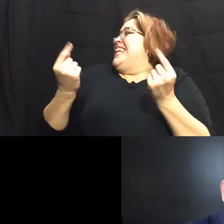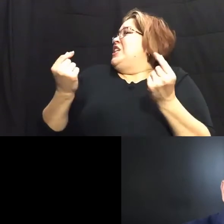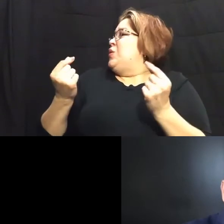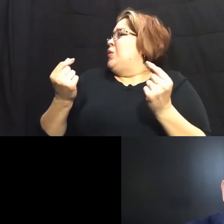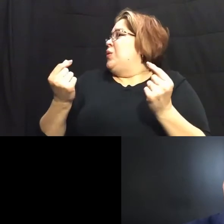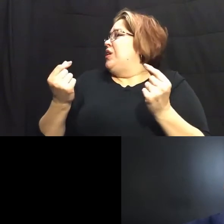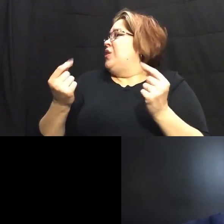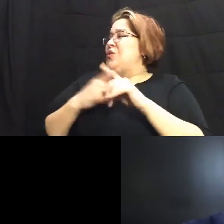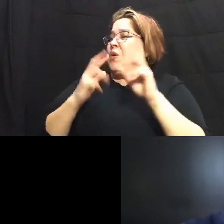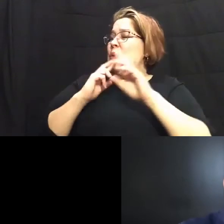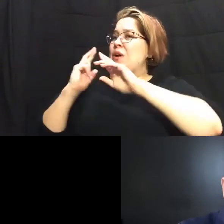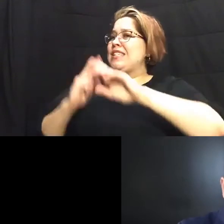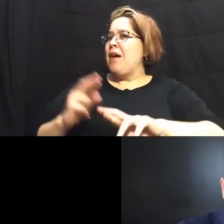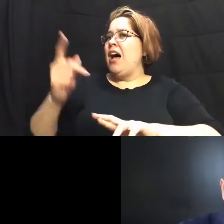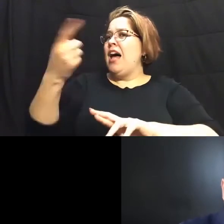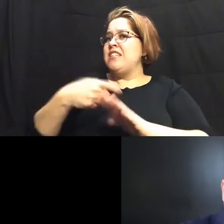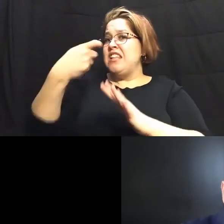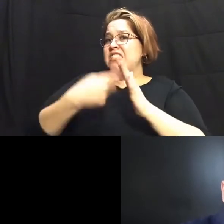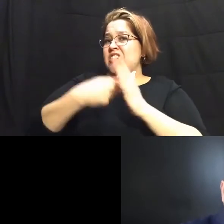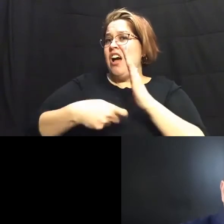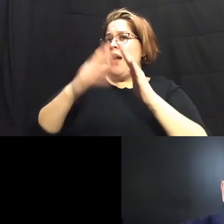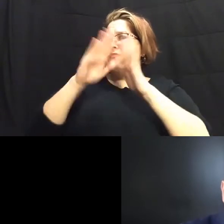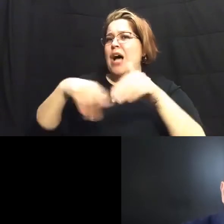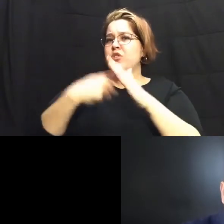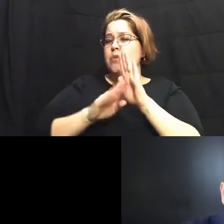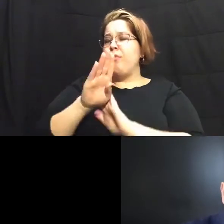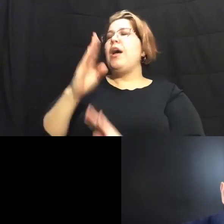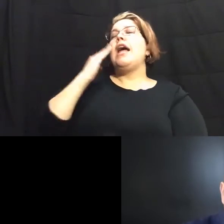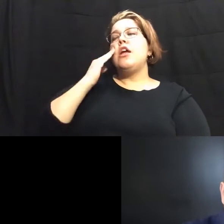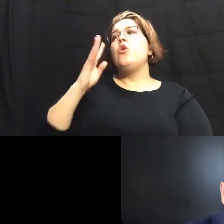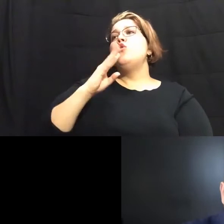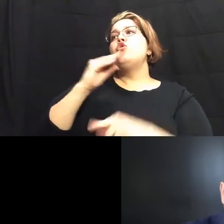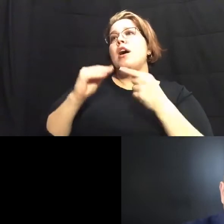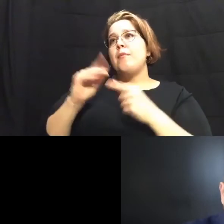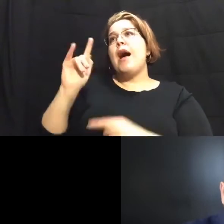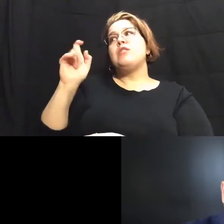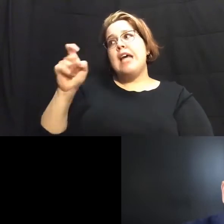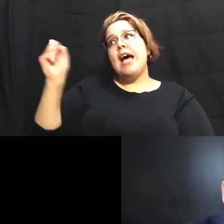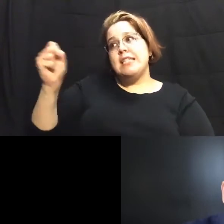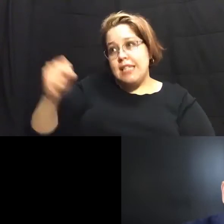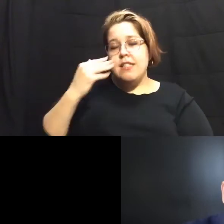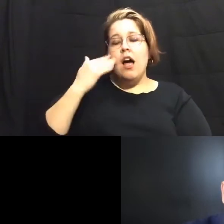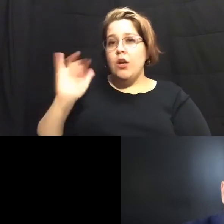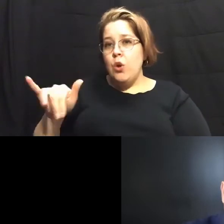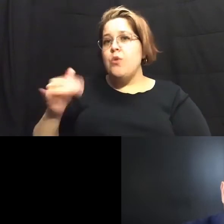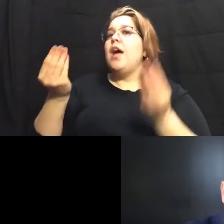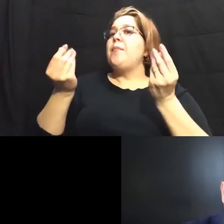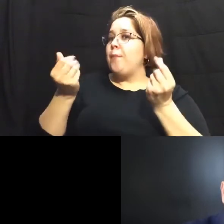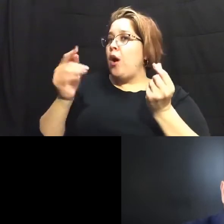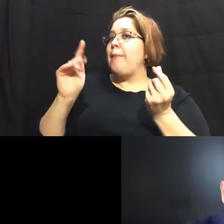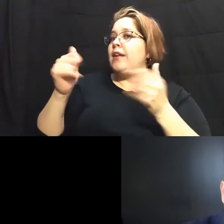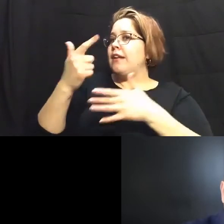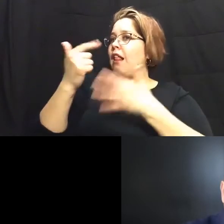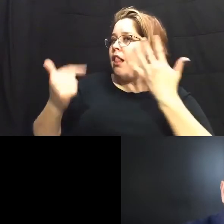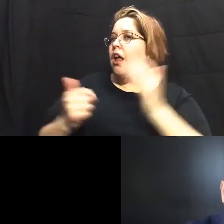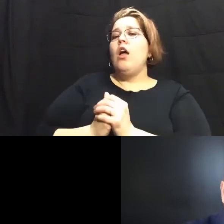respond to these increases and i know you talk a lot about uh taxes and and and property taxes and all that but